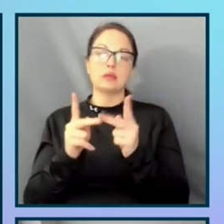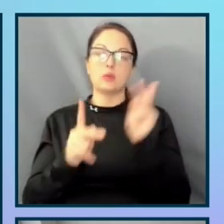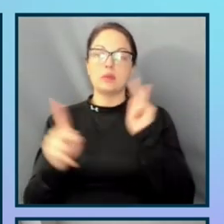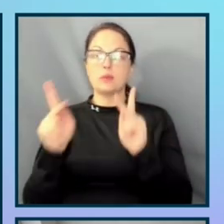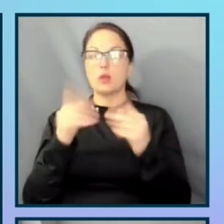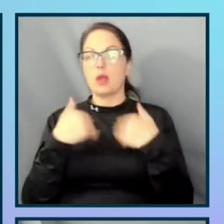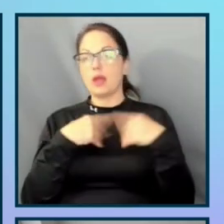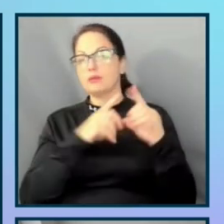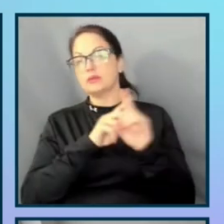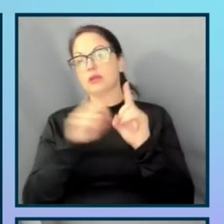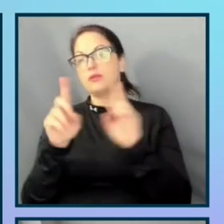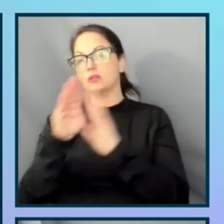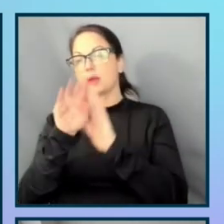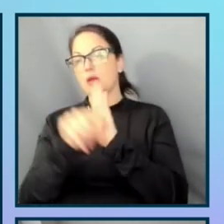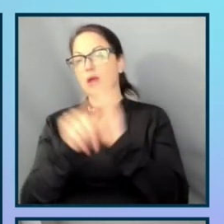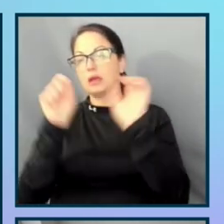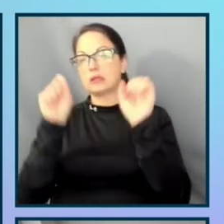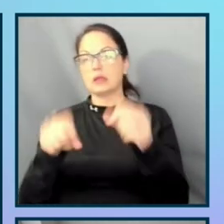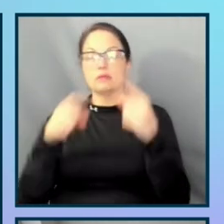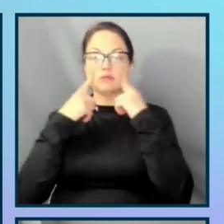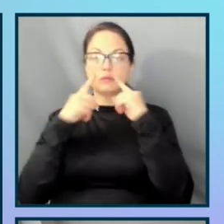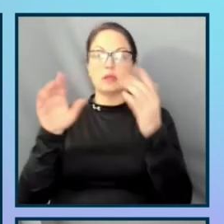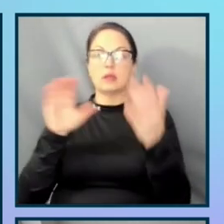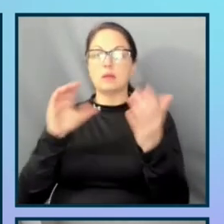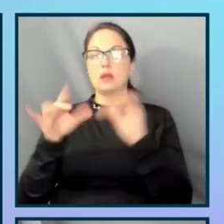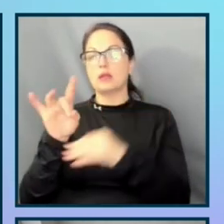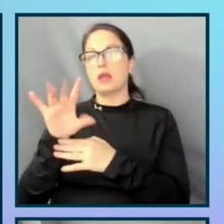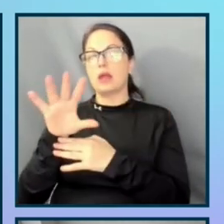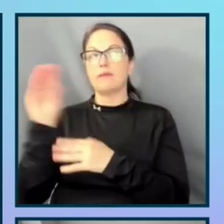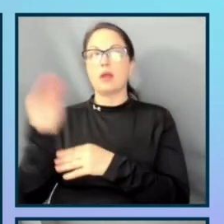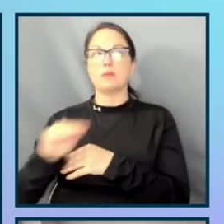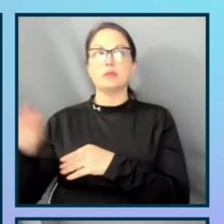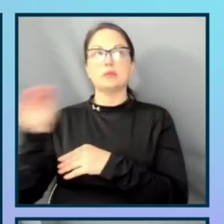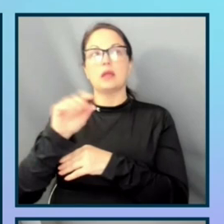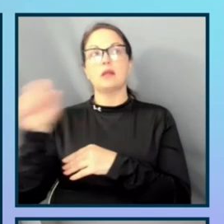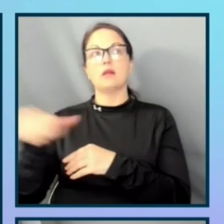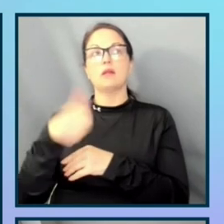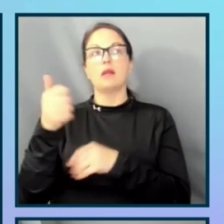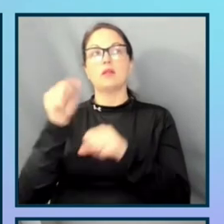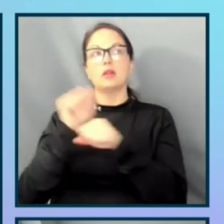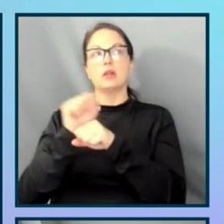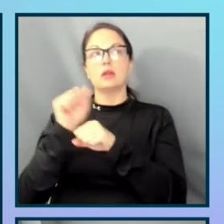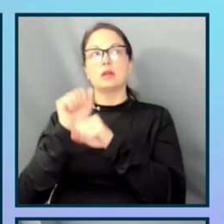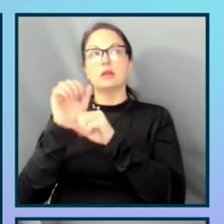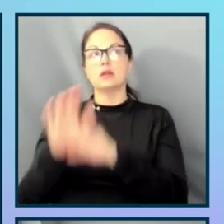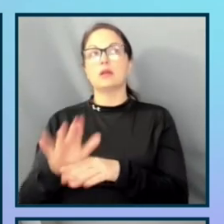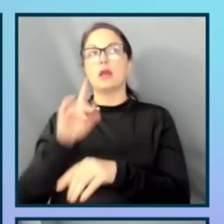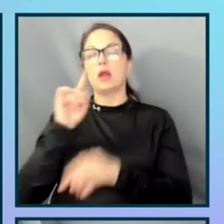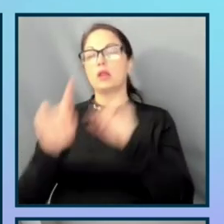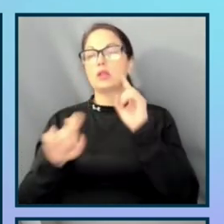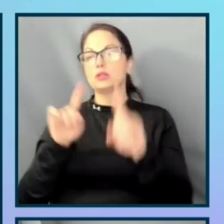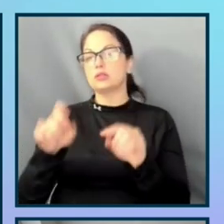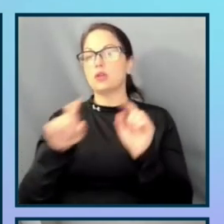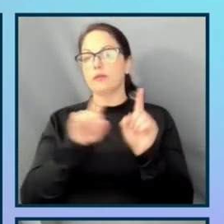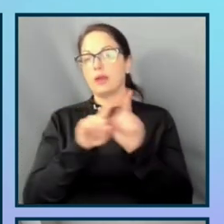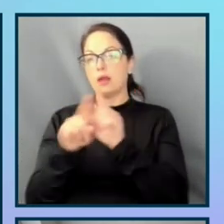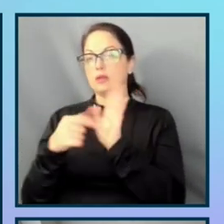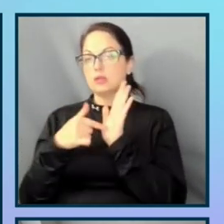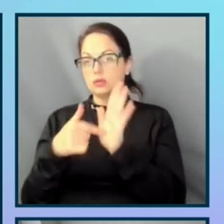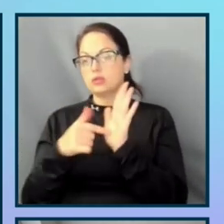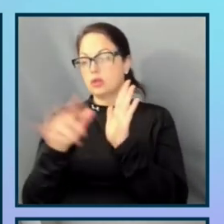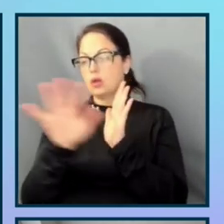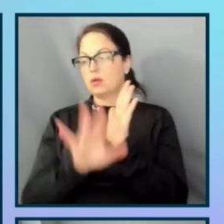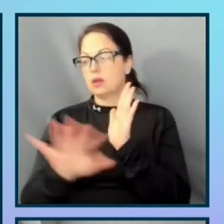succeed, compared to 85% of all other employees. The survey also showed that about